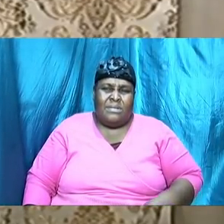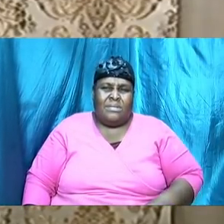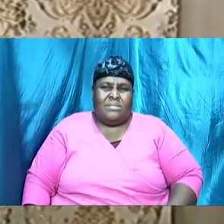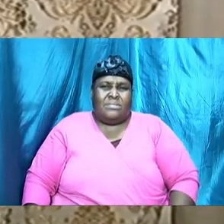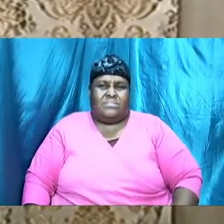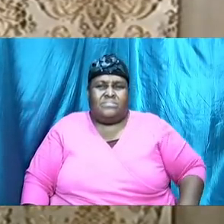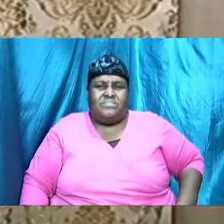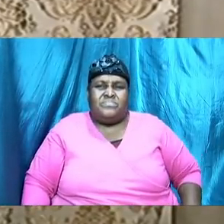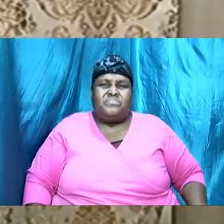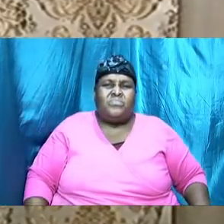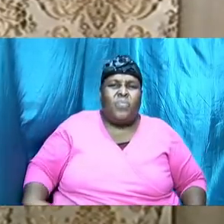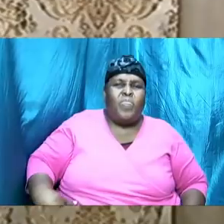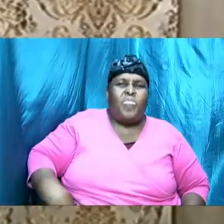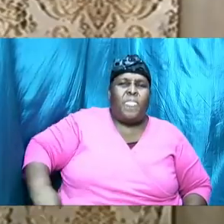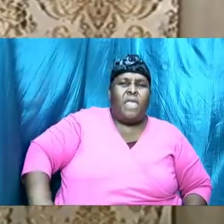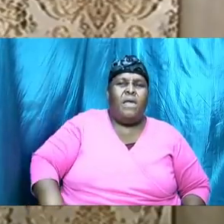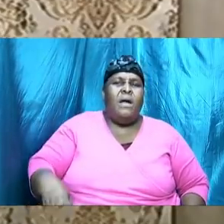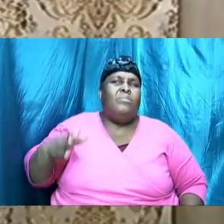but notice